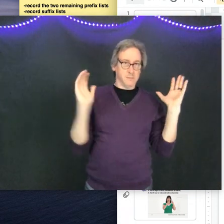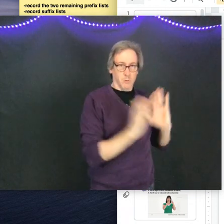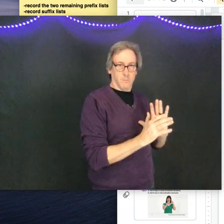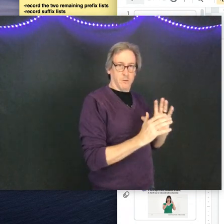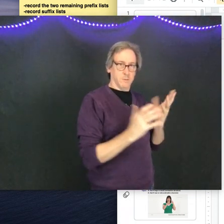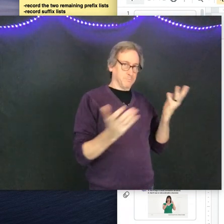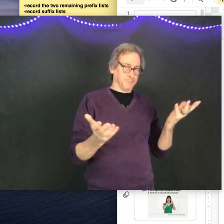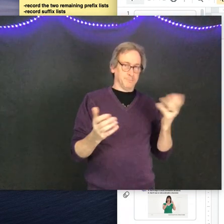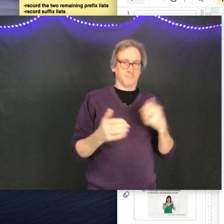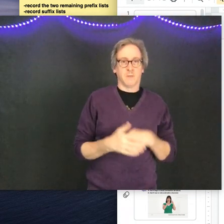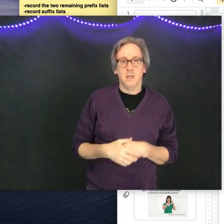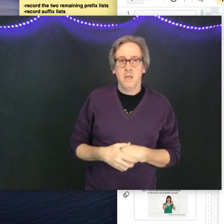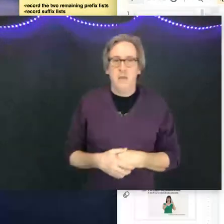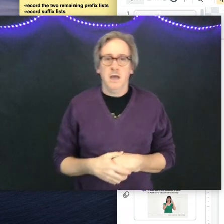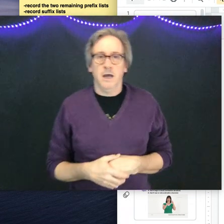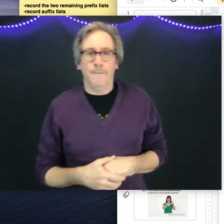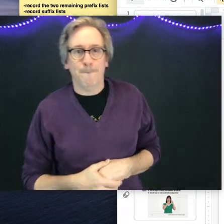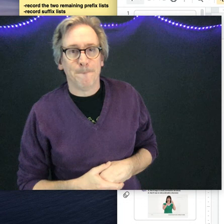apartment, small apartment.